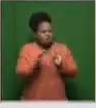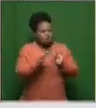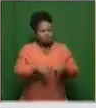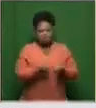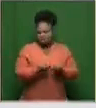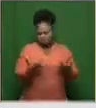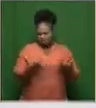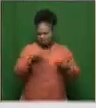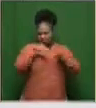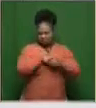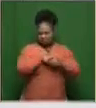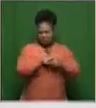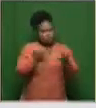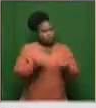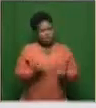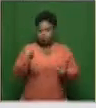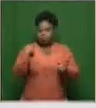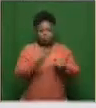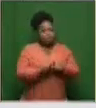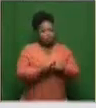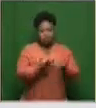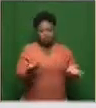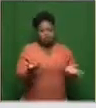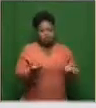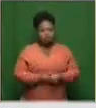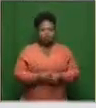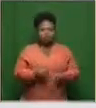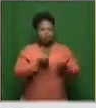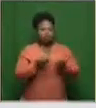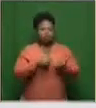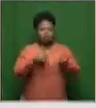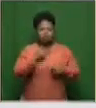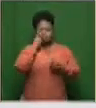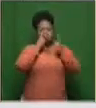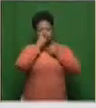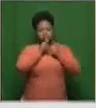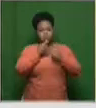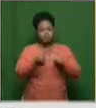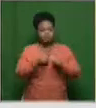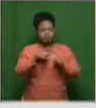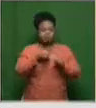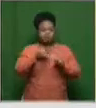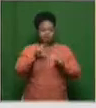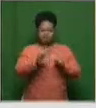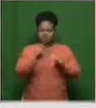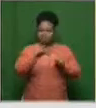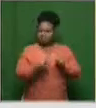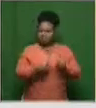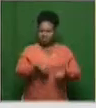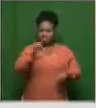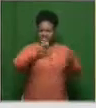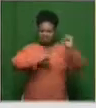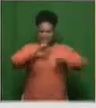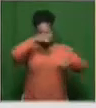are those trials at this stage? And, of course, many people wanting to know, like Piri Lani, can the scientists please